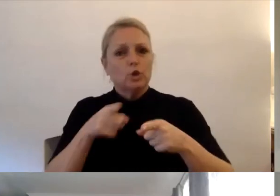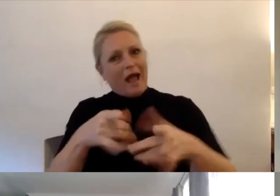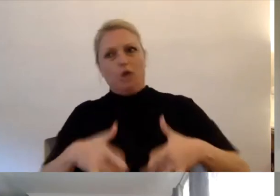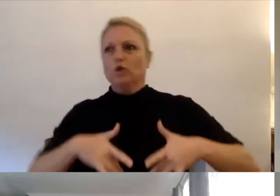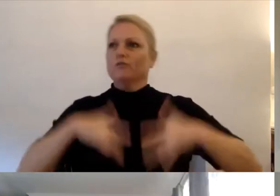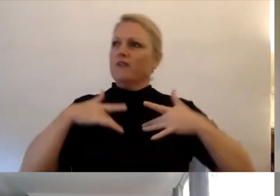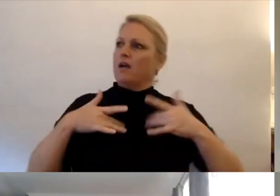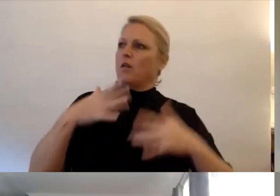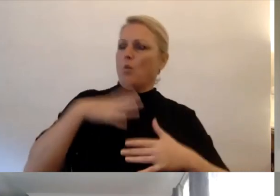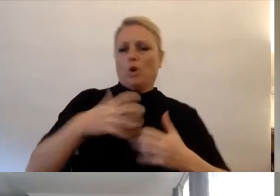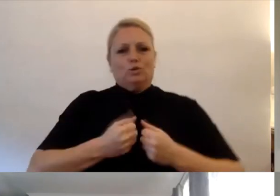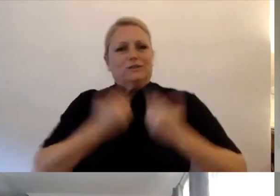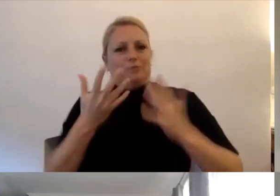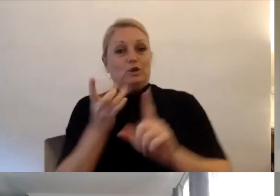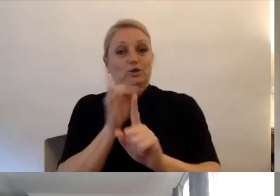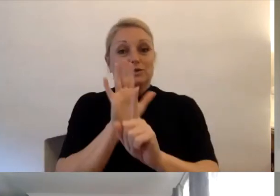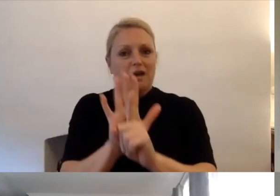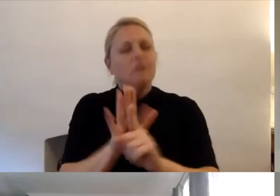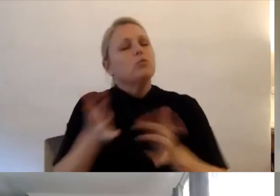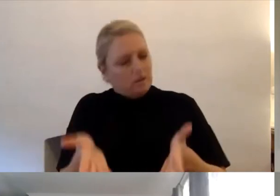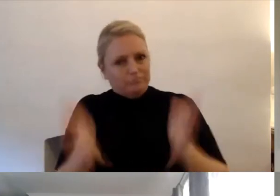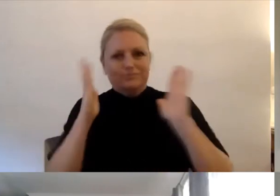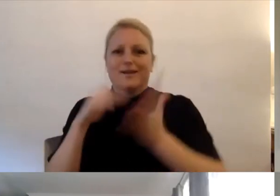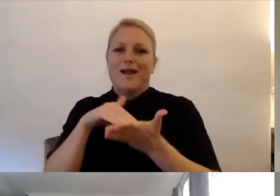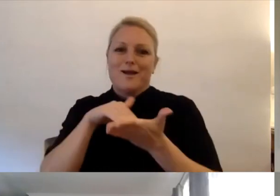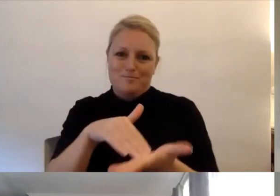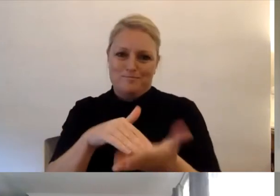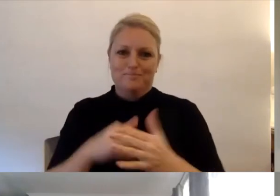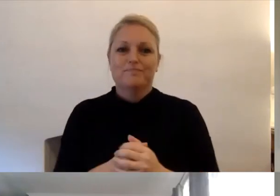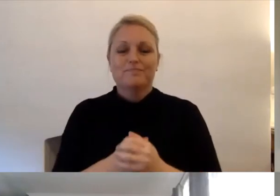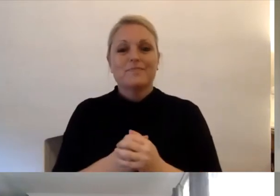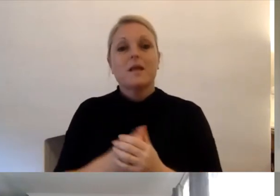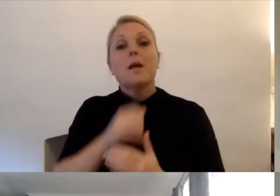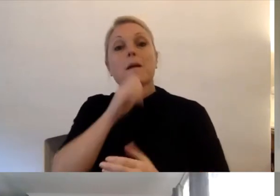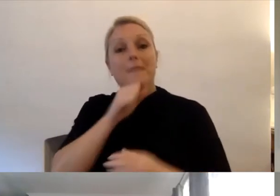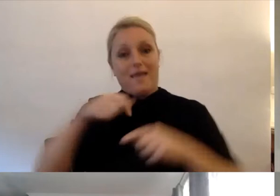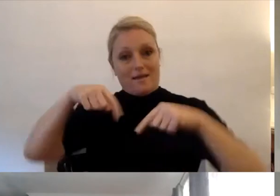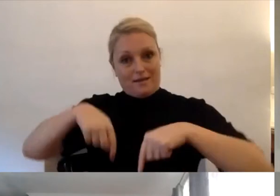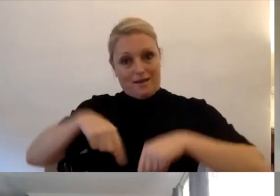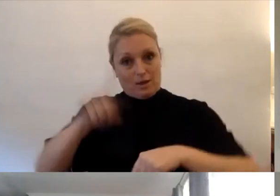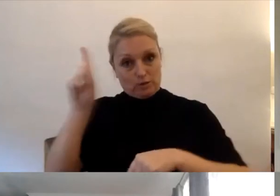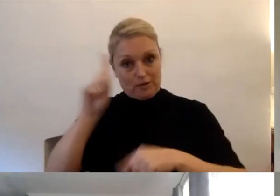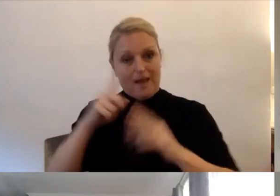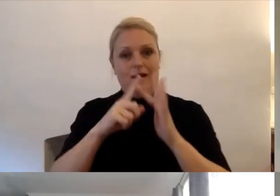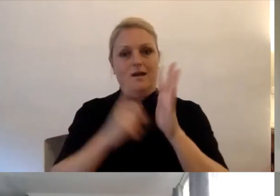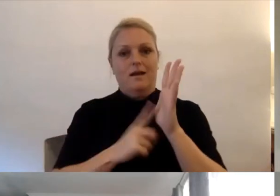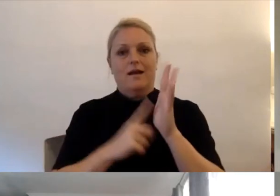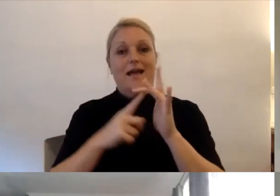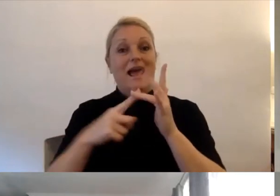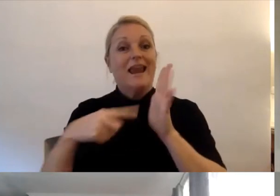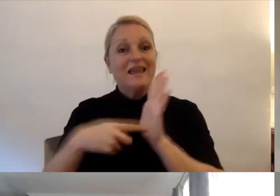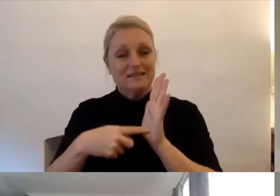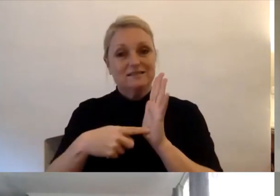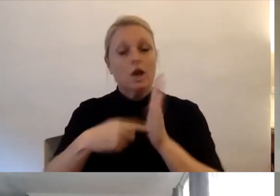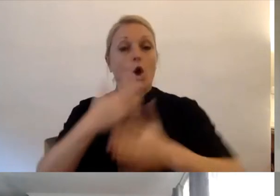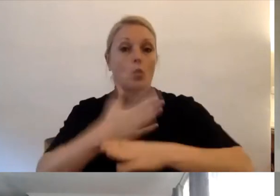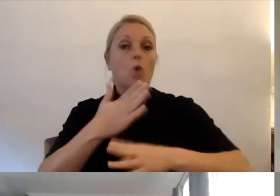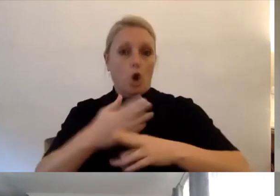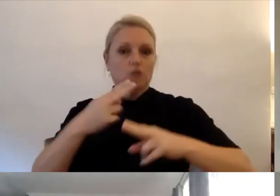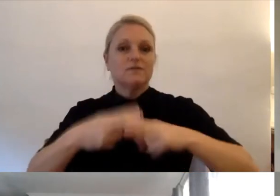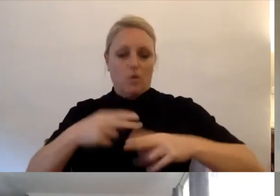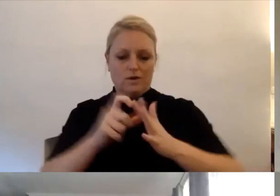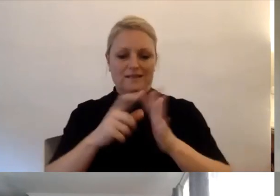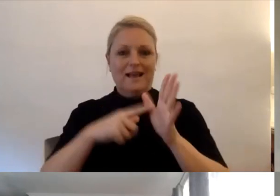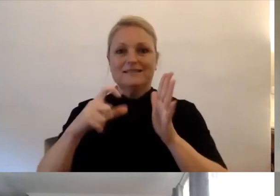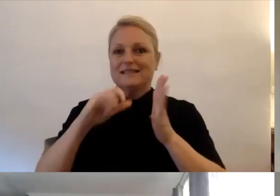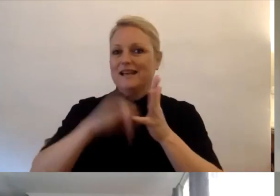we're excited today to have Elliot, one of our staff members, talk to you a little about his experience both being a person with lived experience of